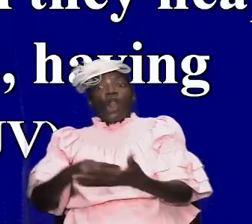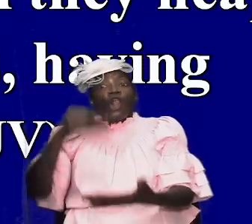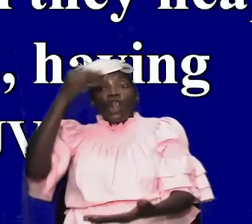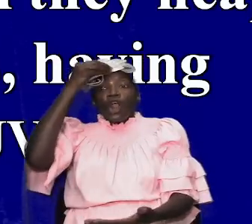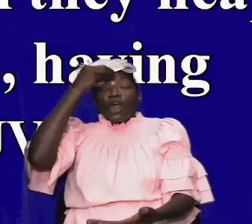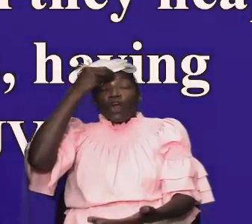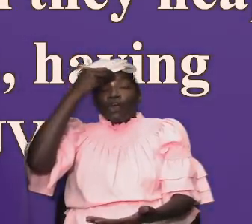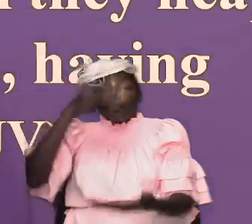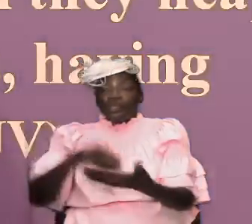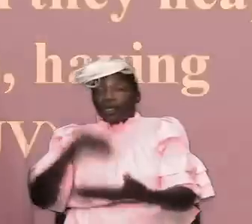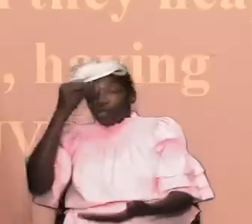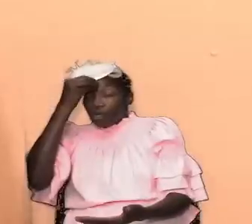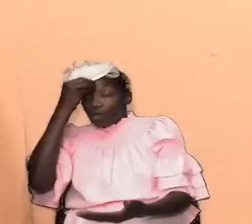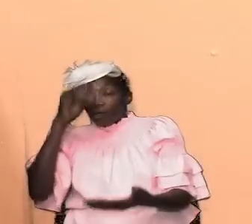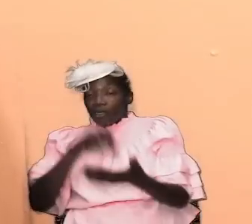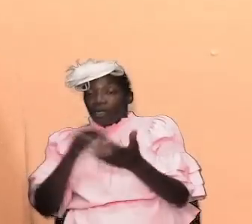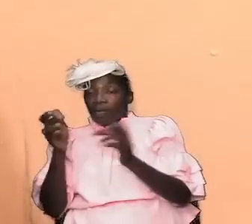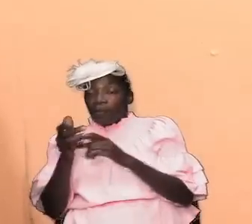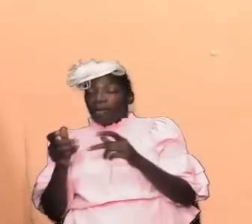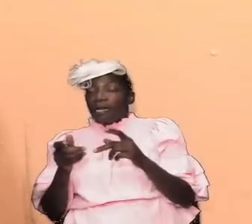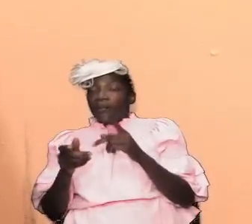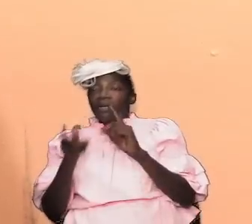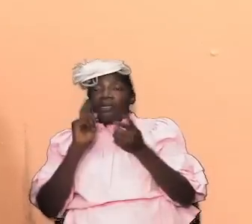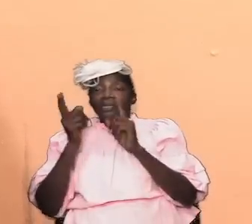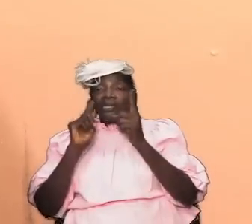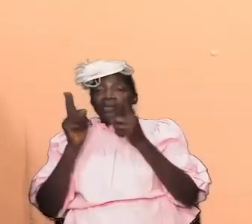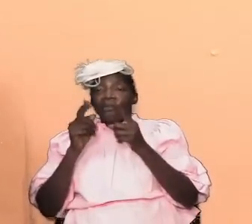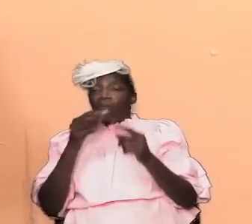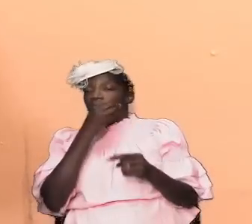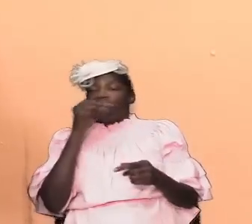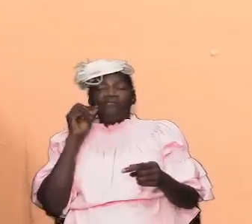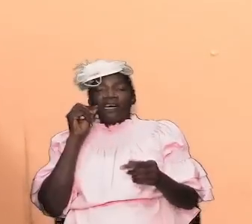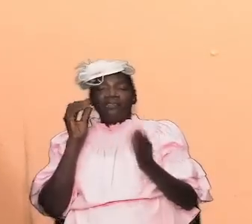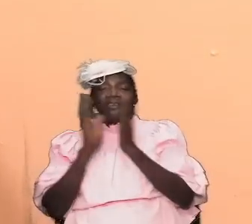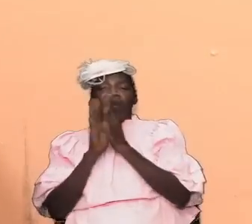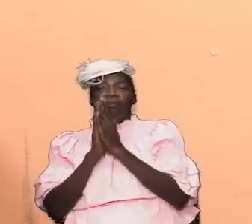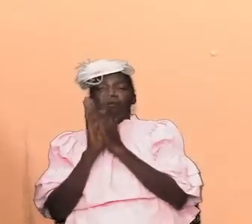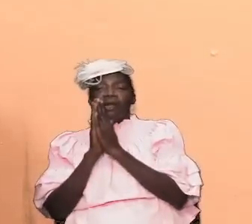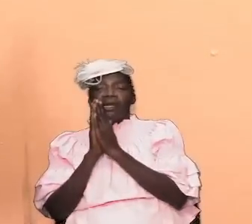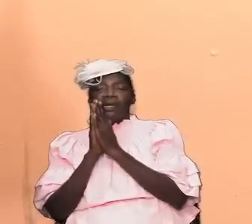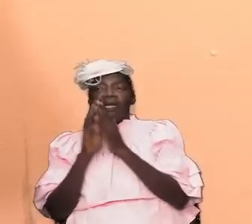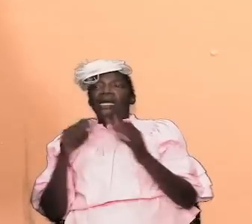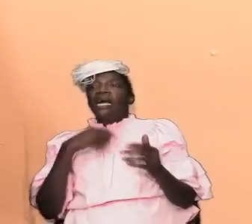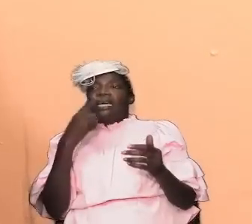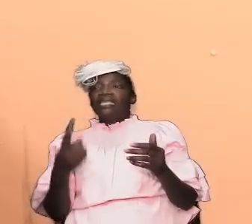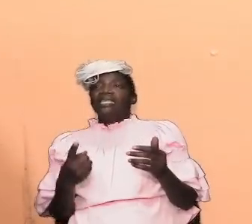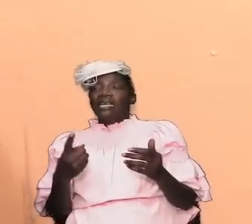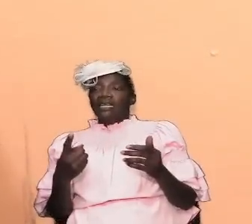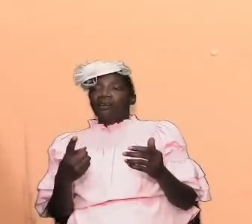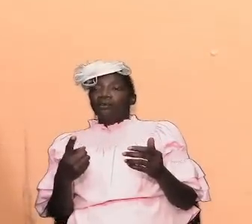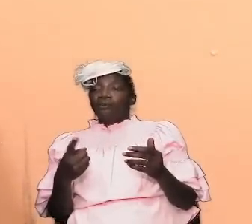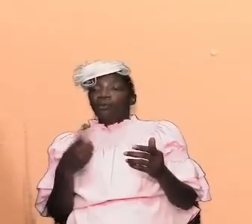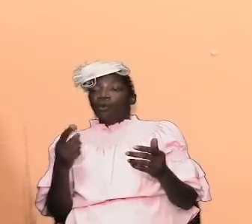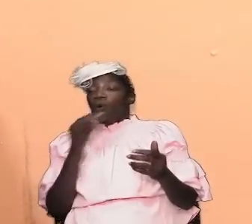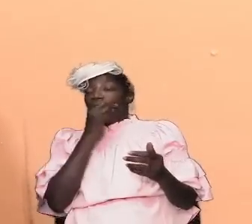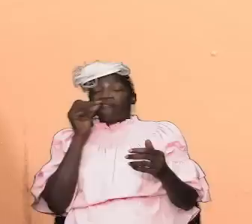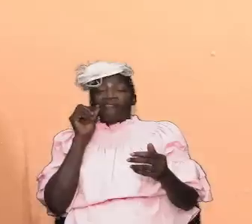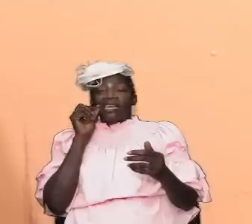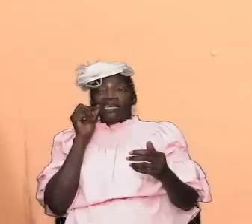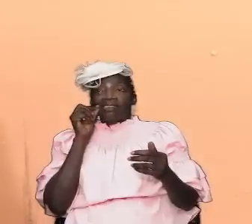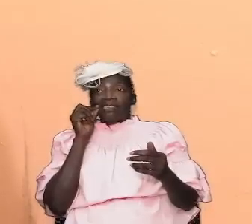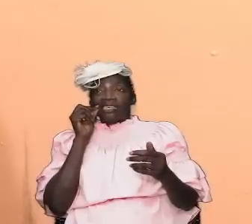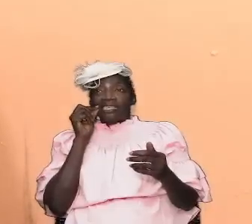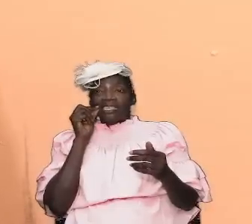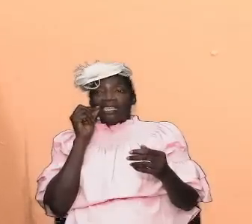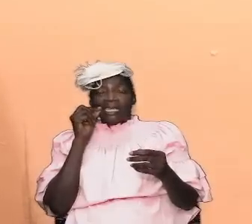time the bible have taught us about fasting and prayer you know and the bible teaches us what fasting is you know